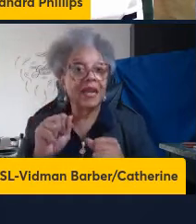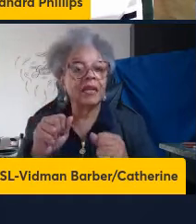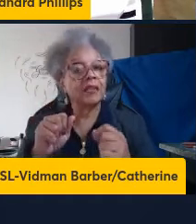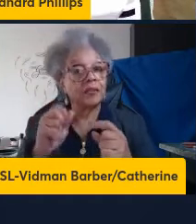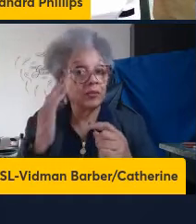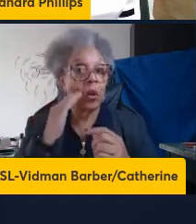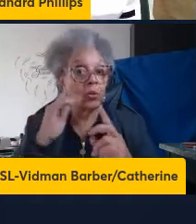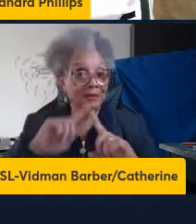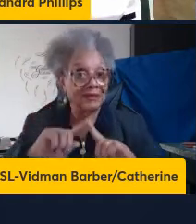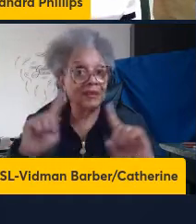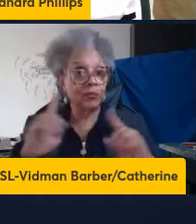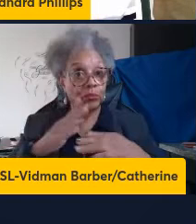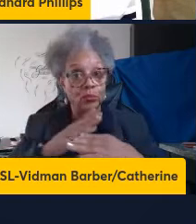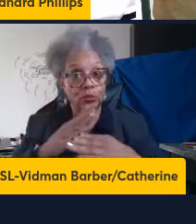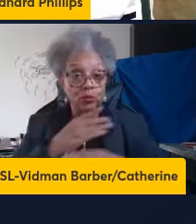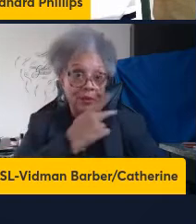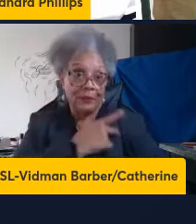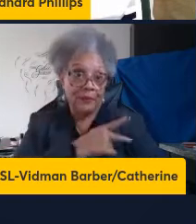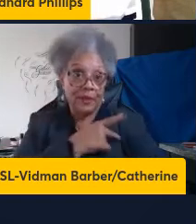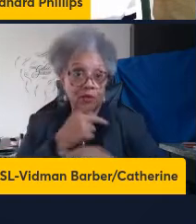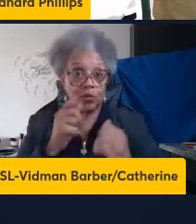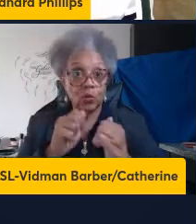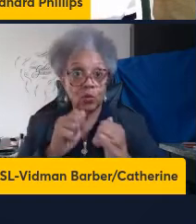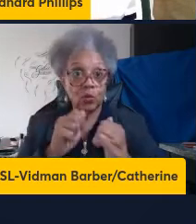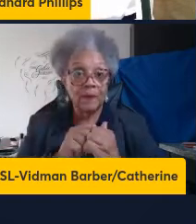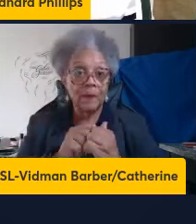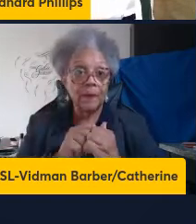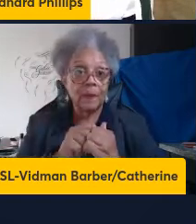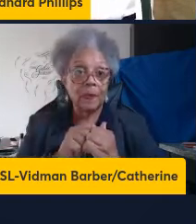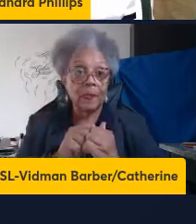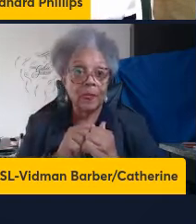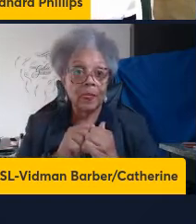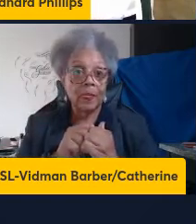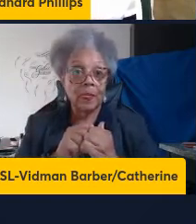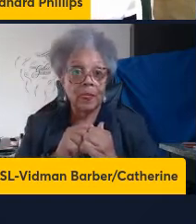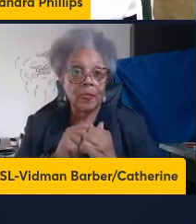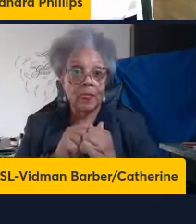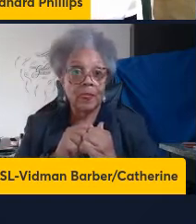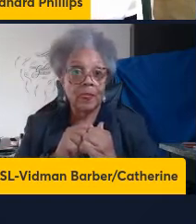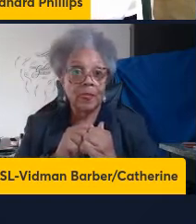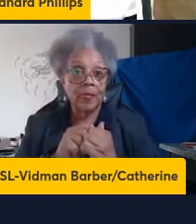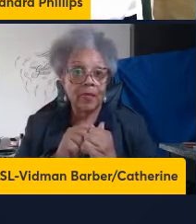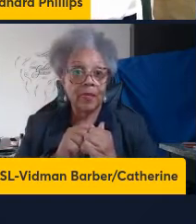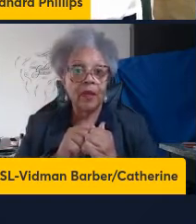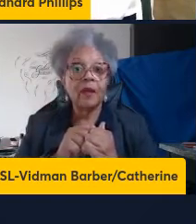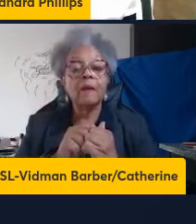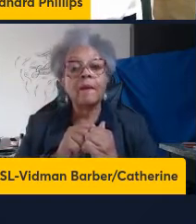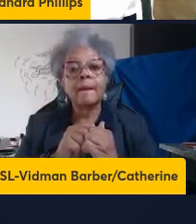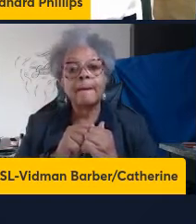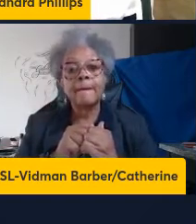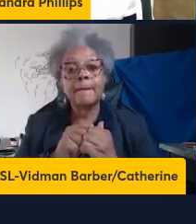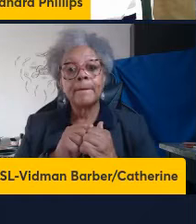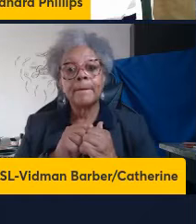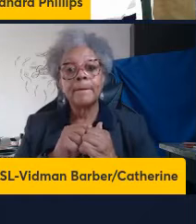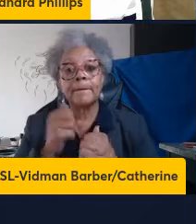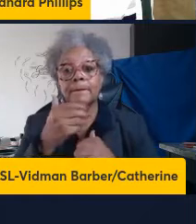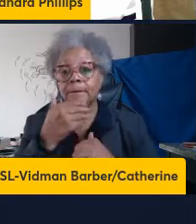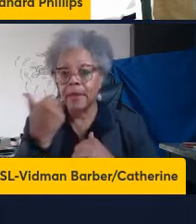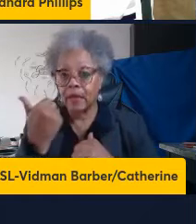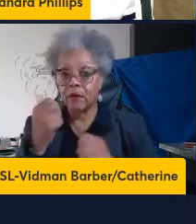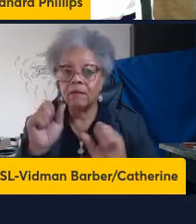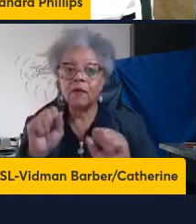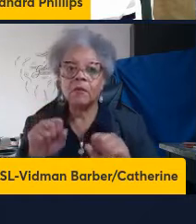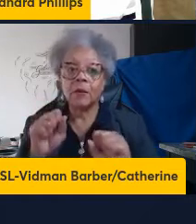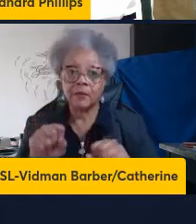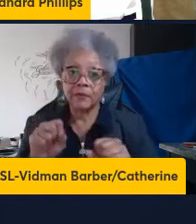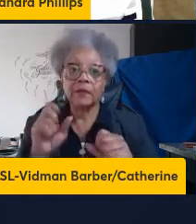between patients with poor and better probability of survivals.